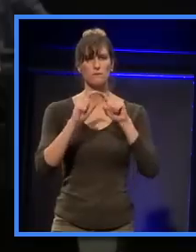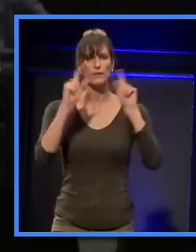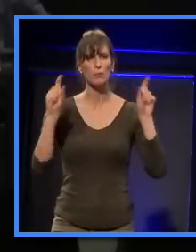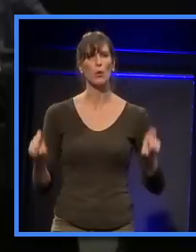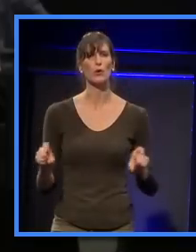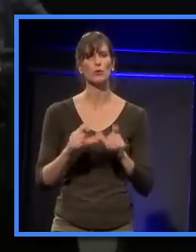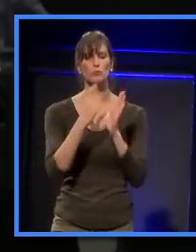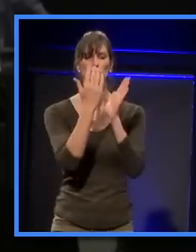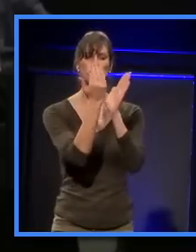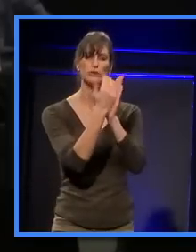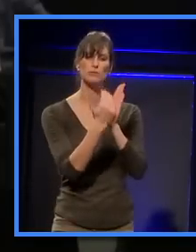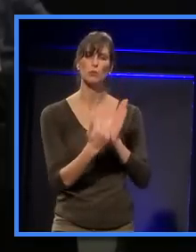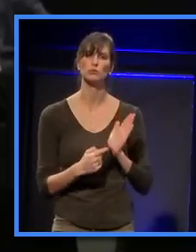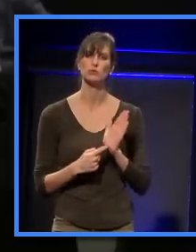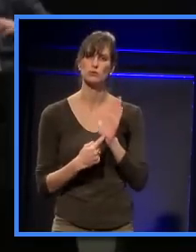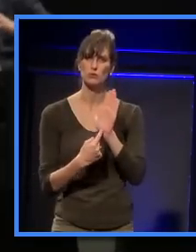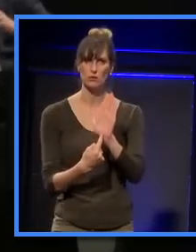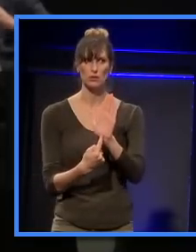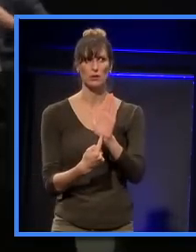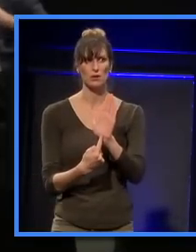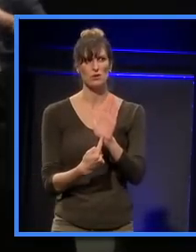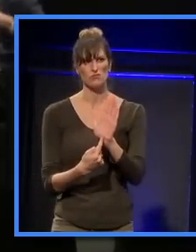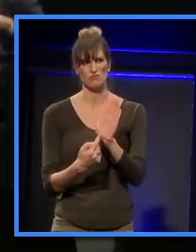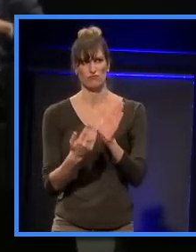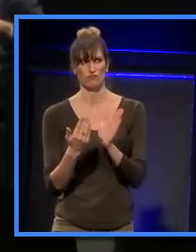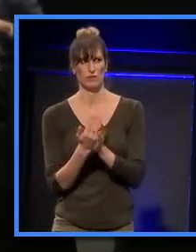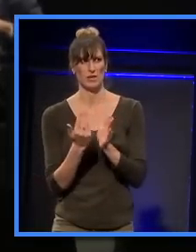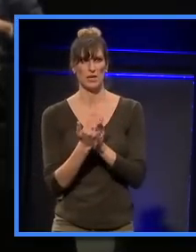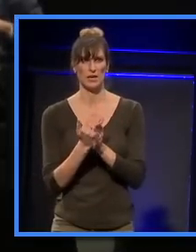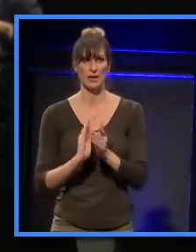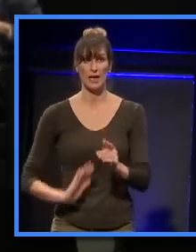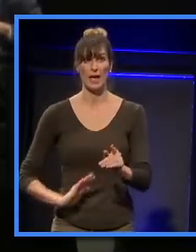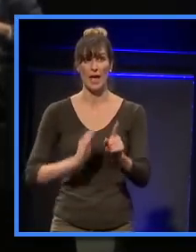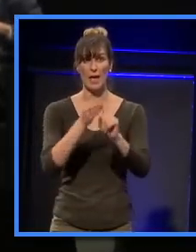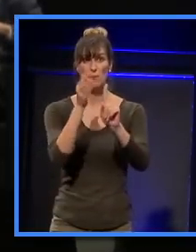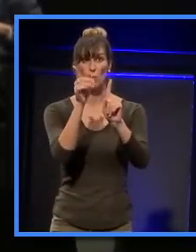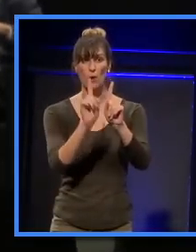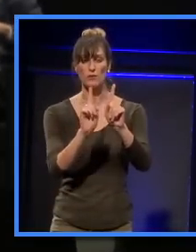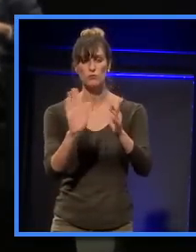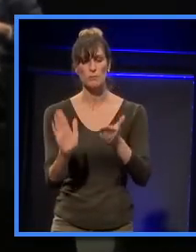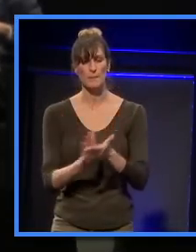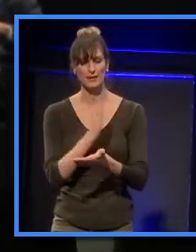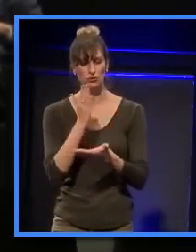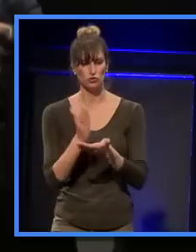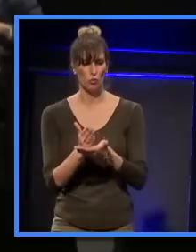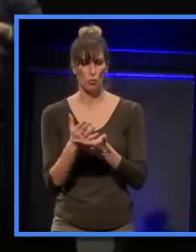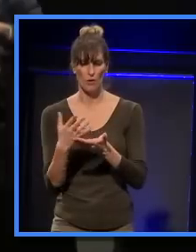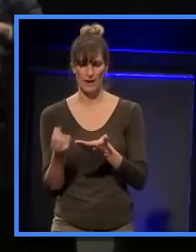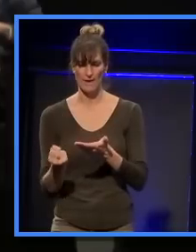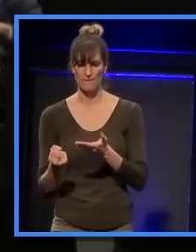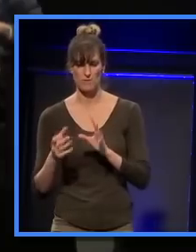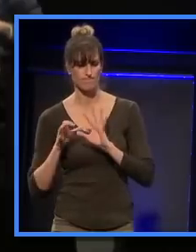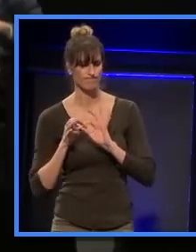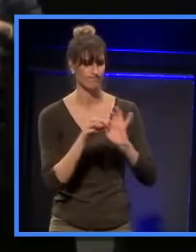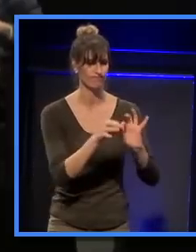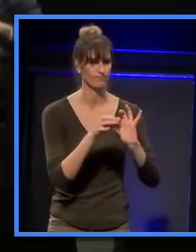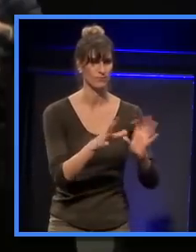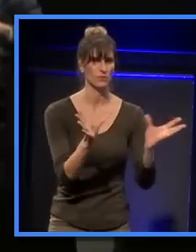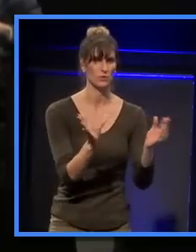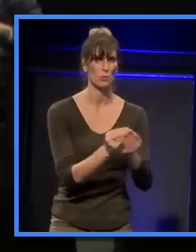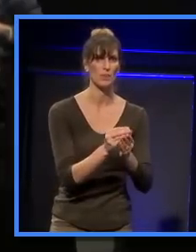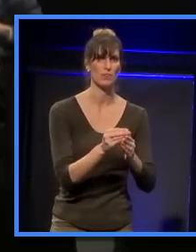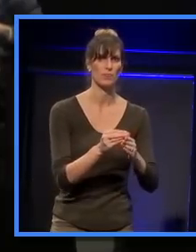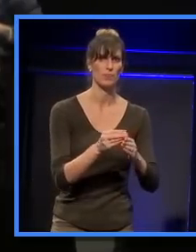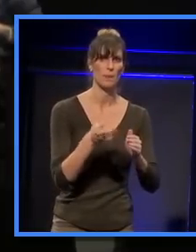really are just a mechanism for trying to make sure that there's an engagement between Mana Whenua, the